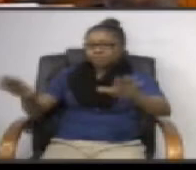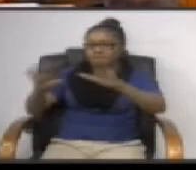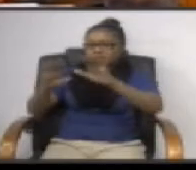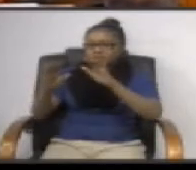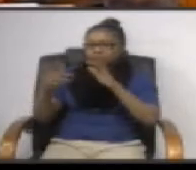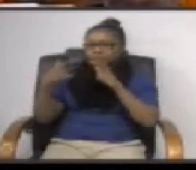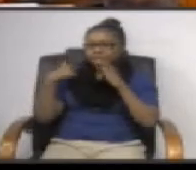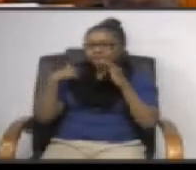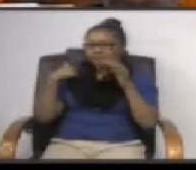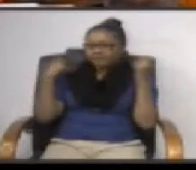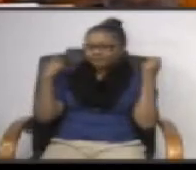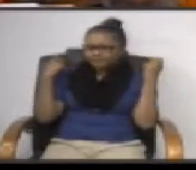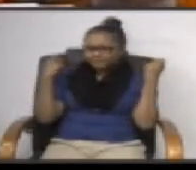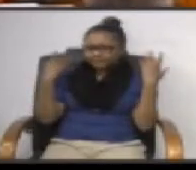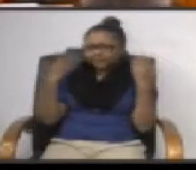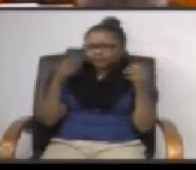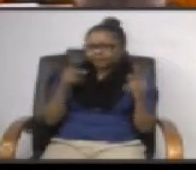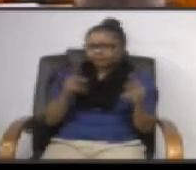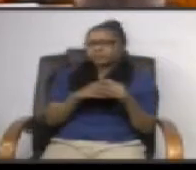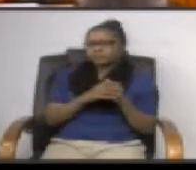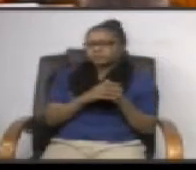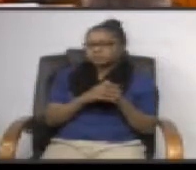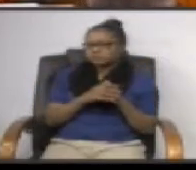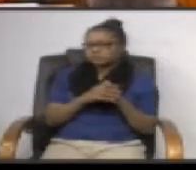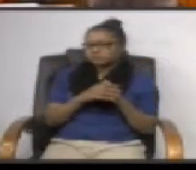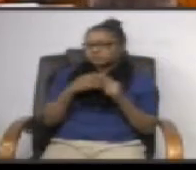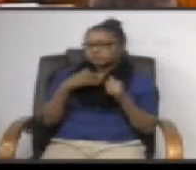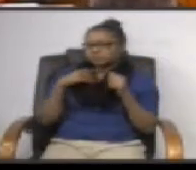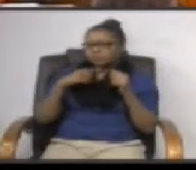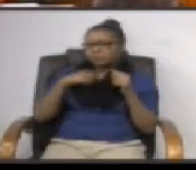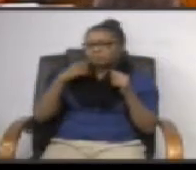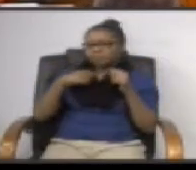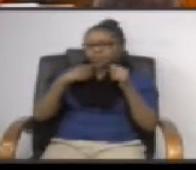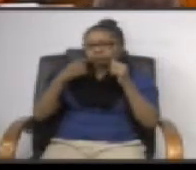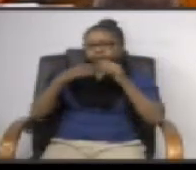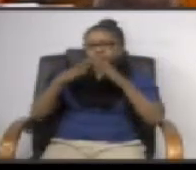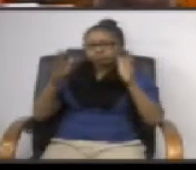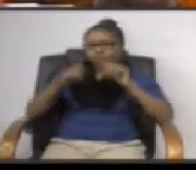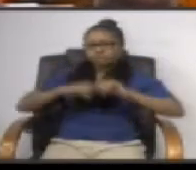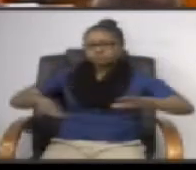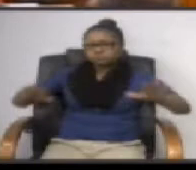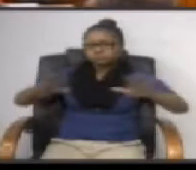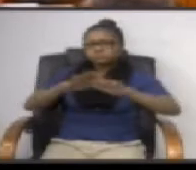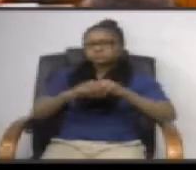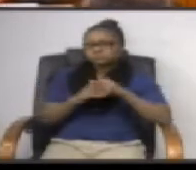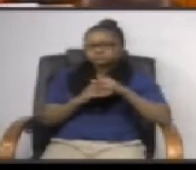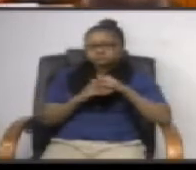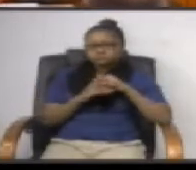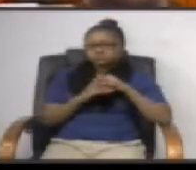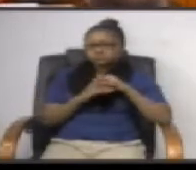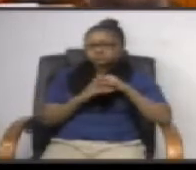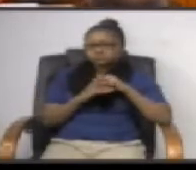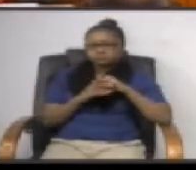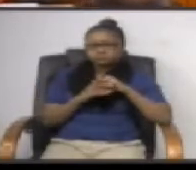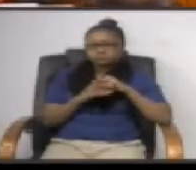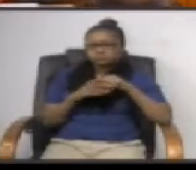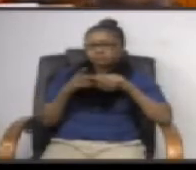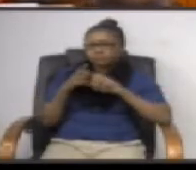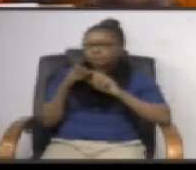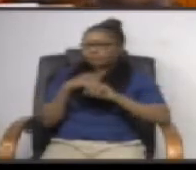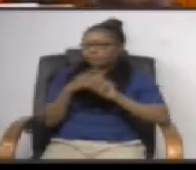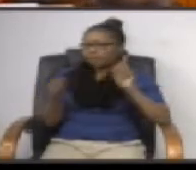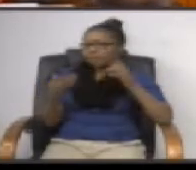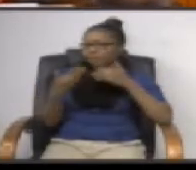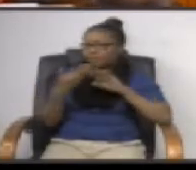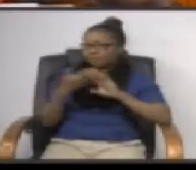we've had a lot of opportunities to uh put them on public lands they've come forward but never actually got even before council meeting because it was basically killed